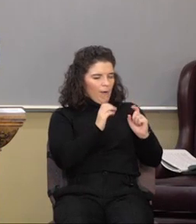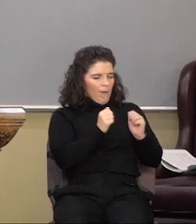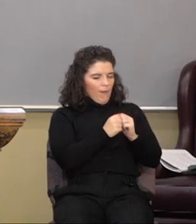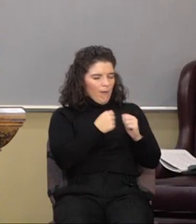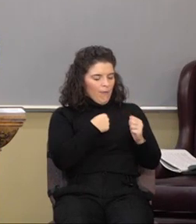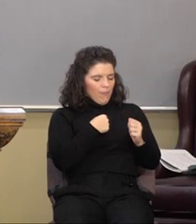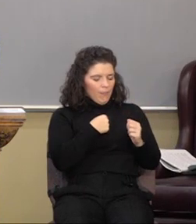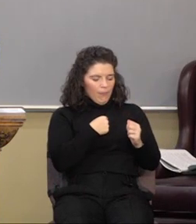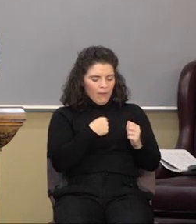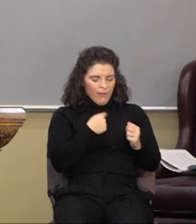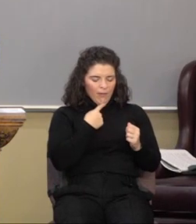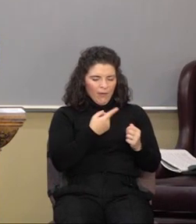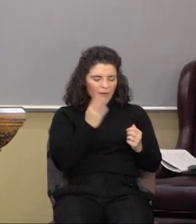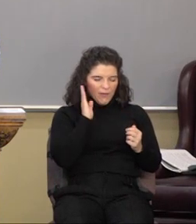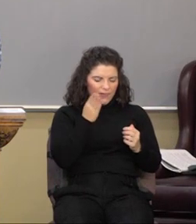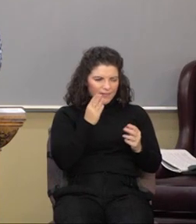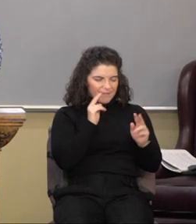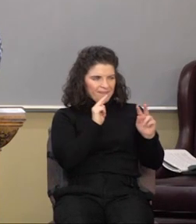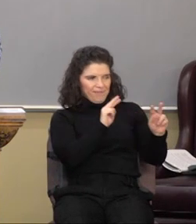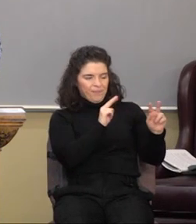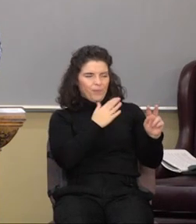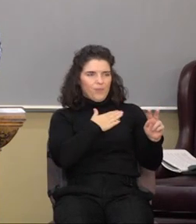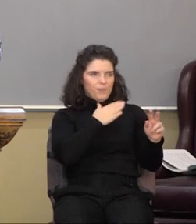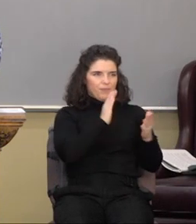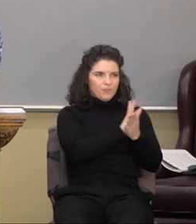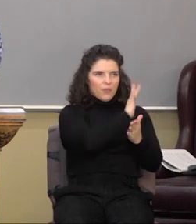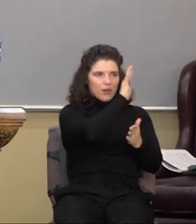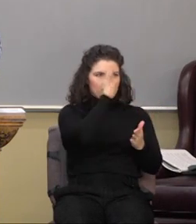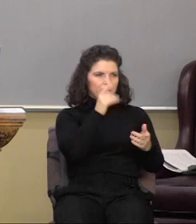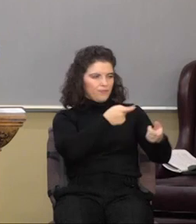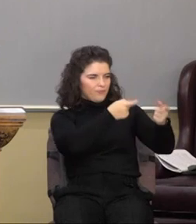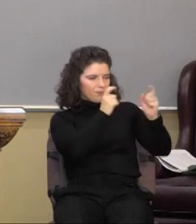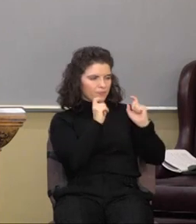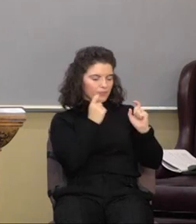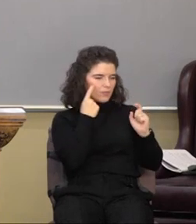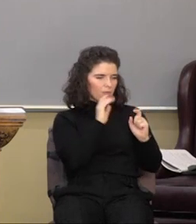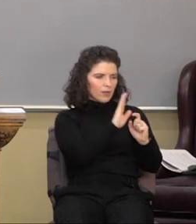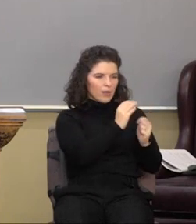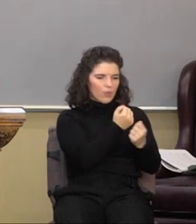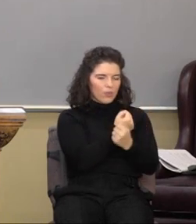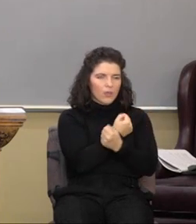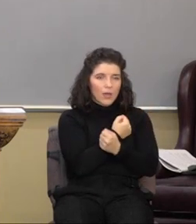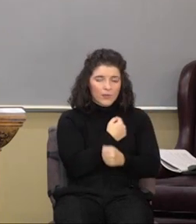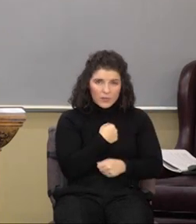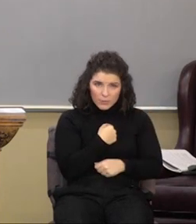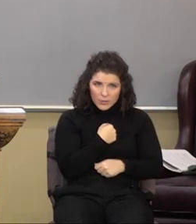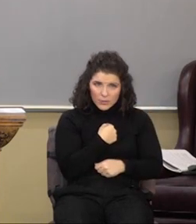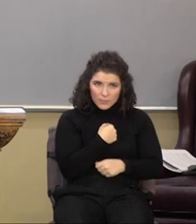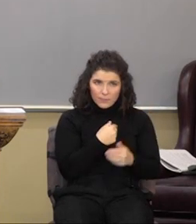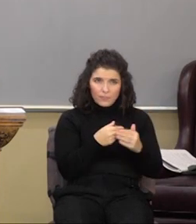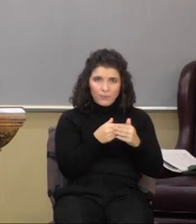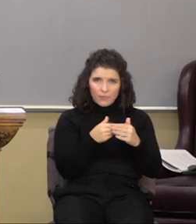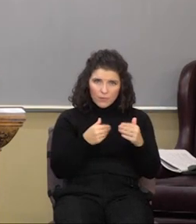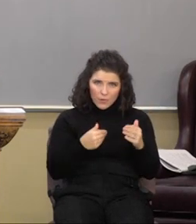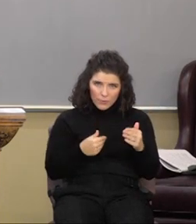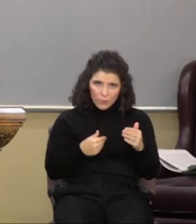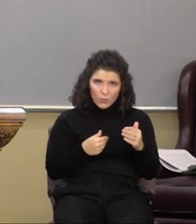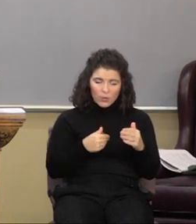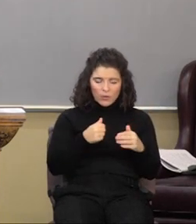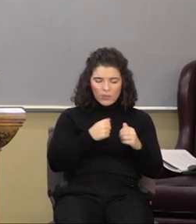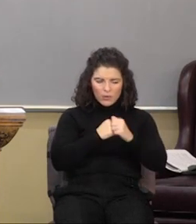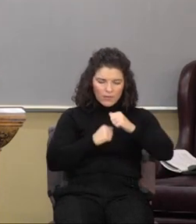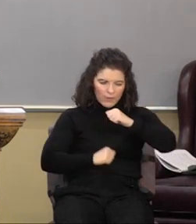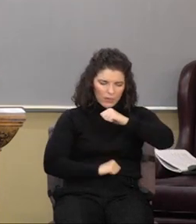I am, that they may behold my glory, which thou has given me for thou lovest me before the